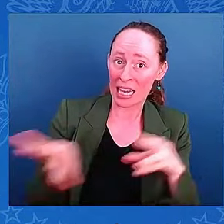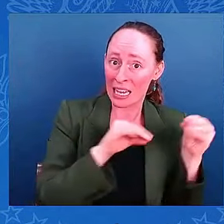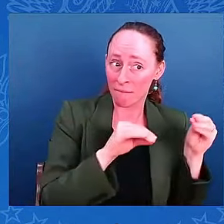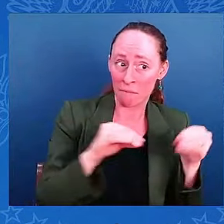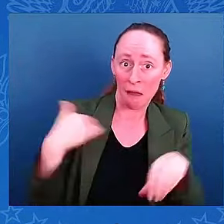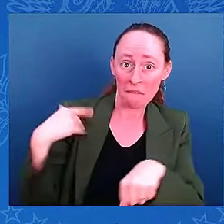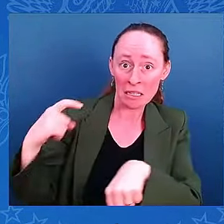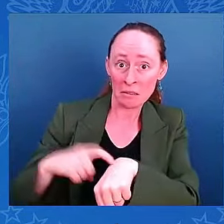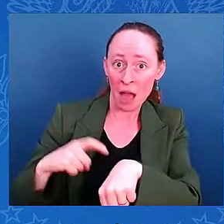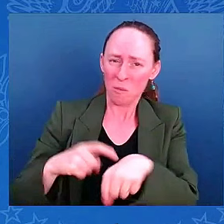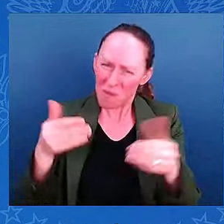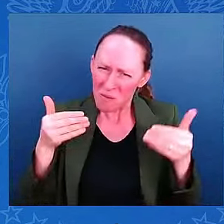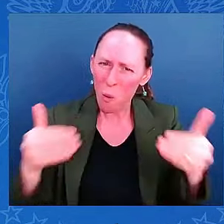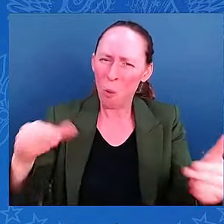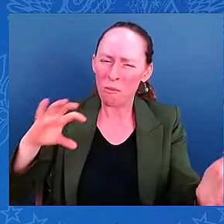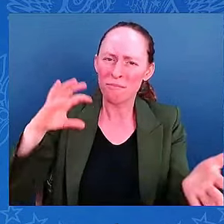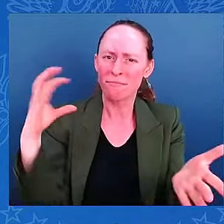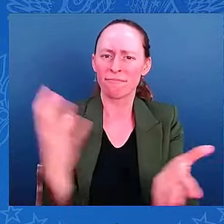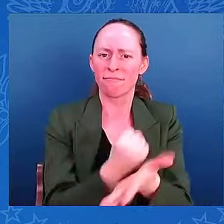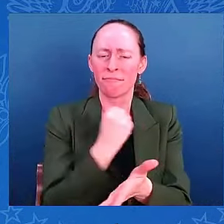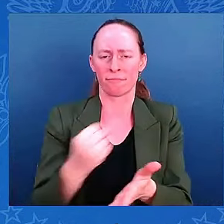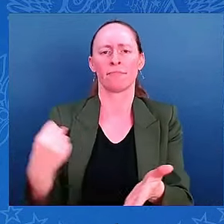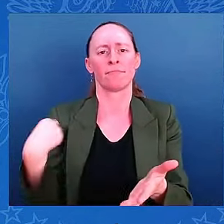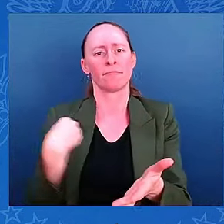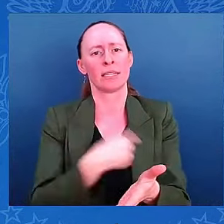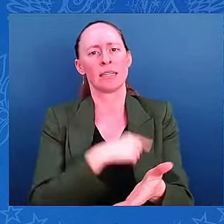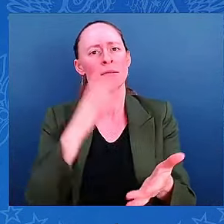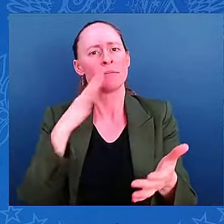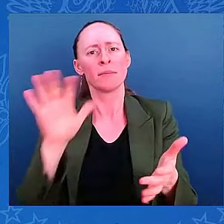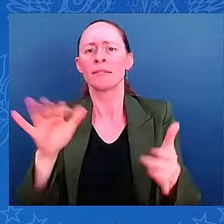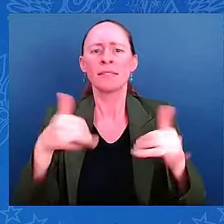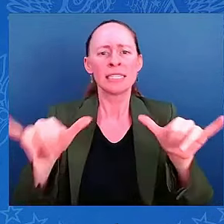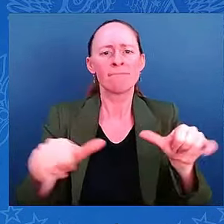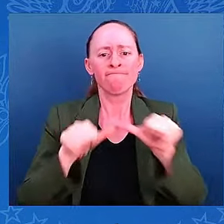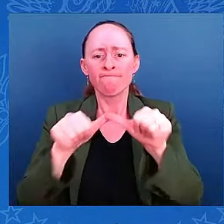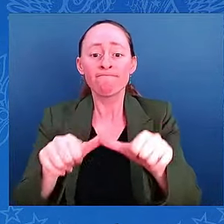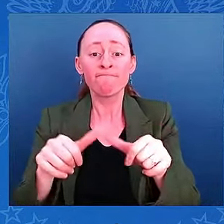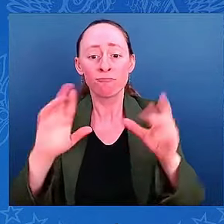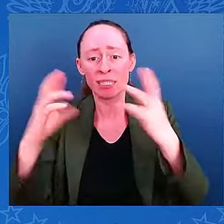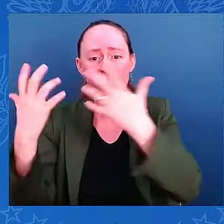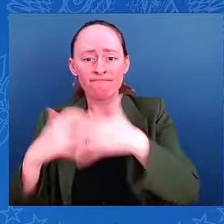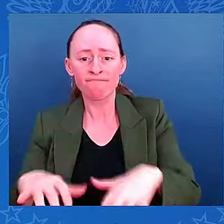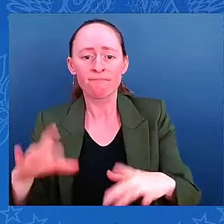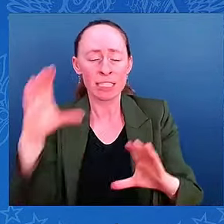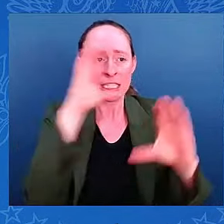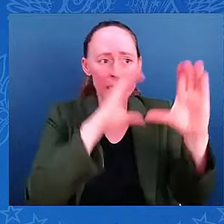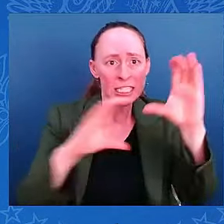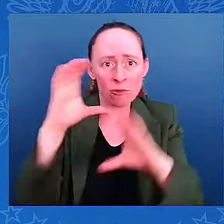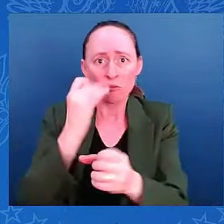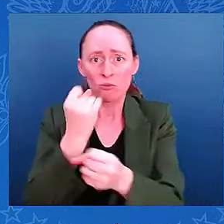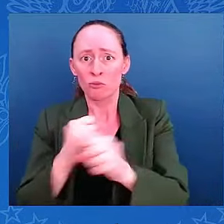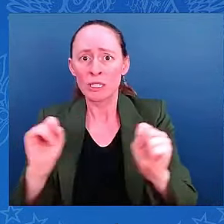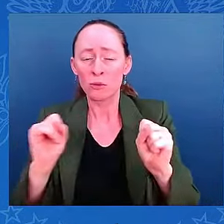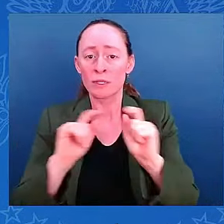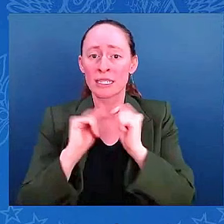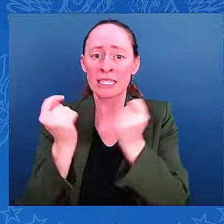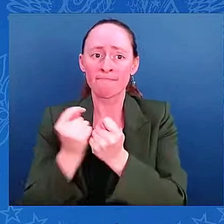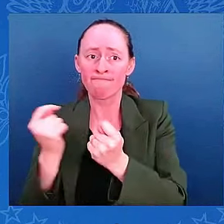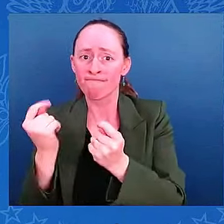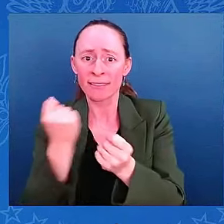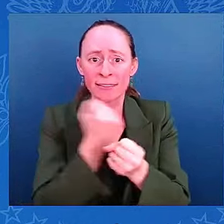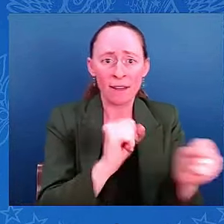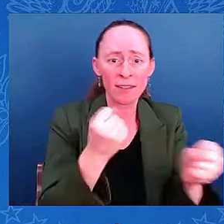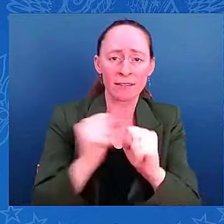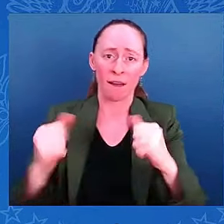with additional search and rescue assets to help save lives. That's our immediate concern, Mr. President, is saving lives over the next 24